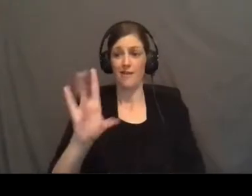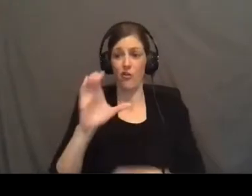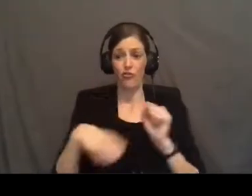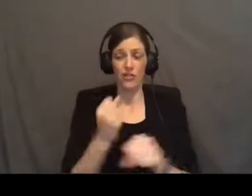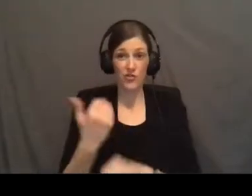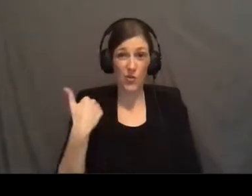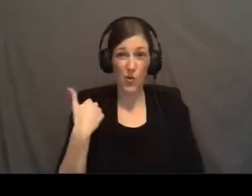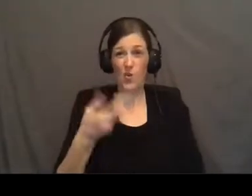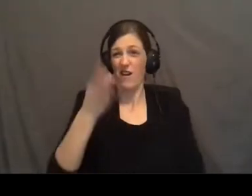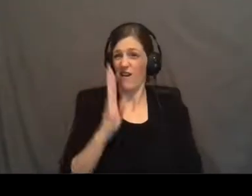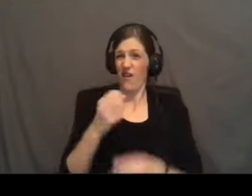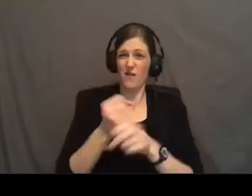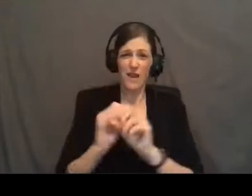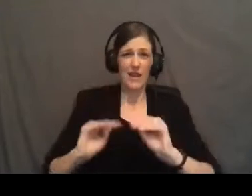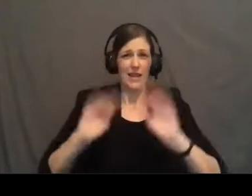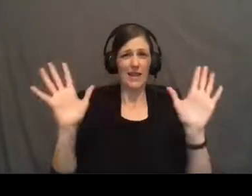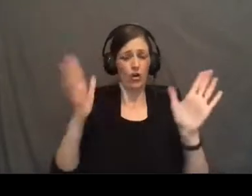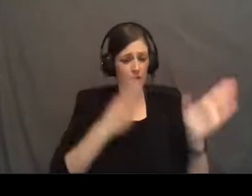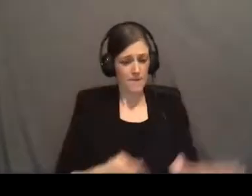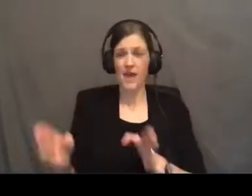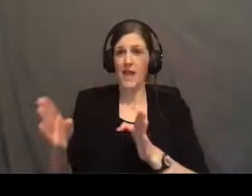God made it clear what the plan was.